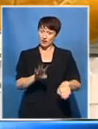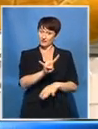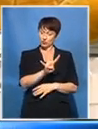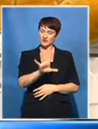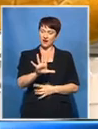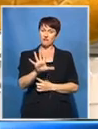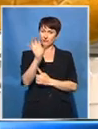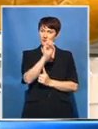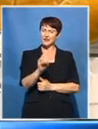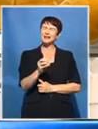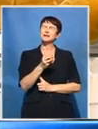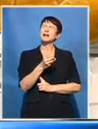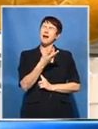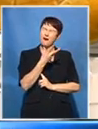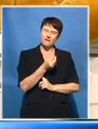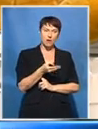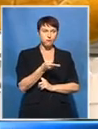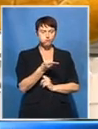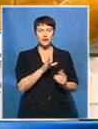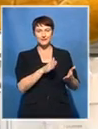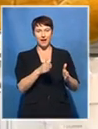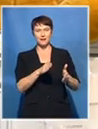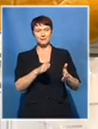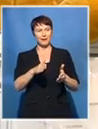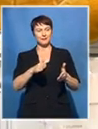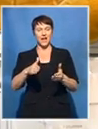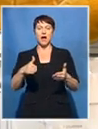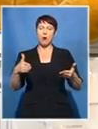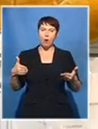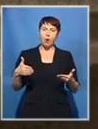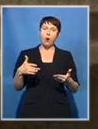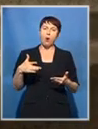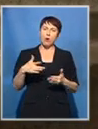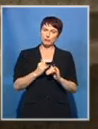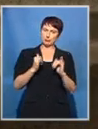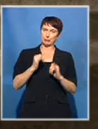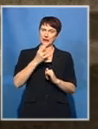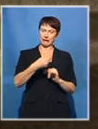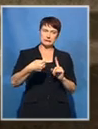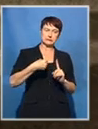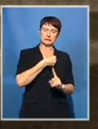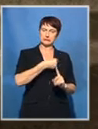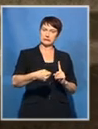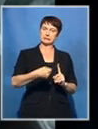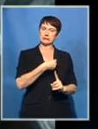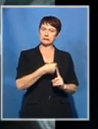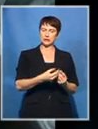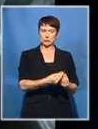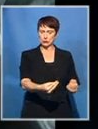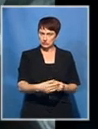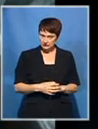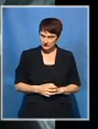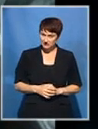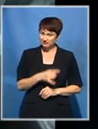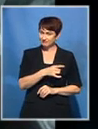still dying or are at risk because of being violated. This is under-reported. We're